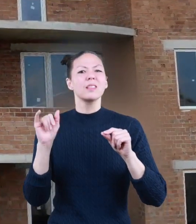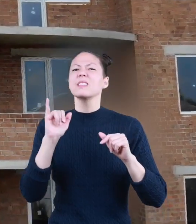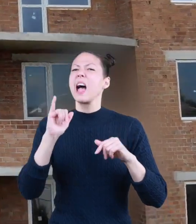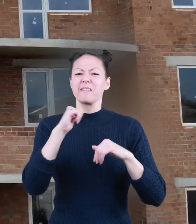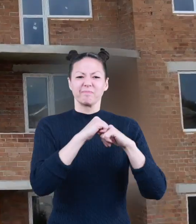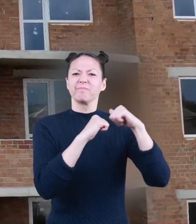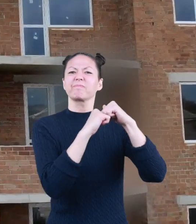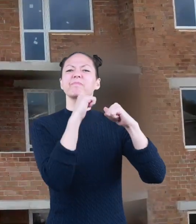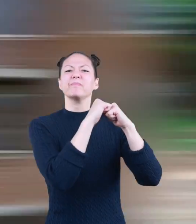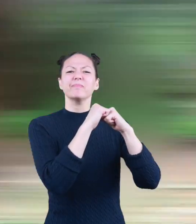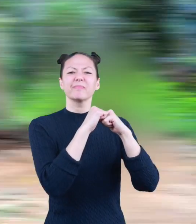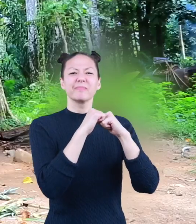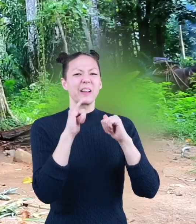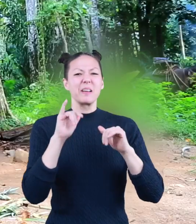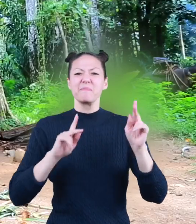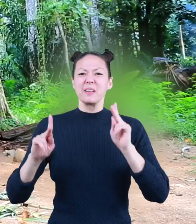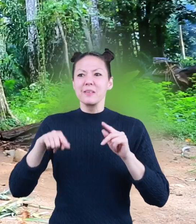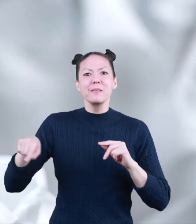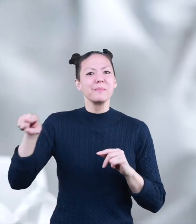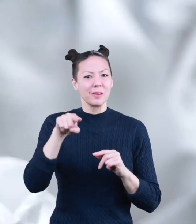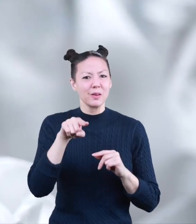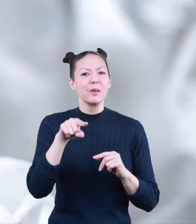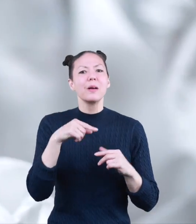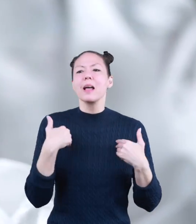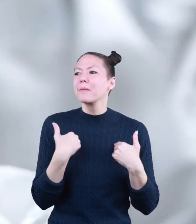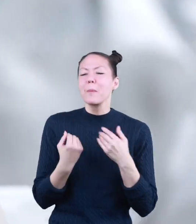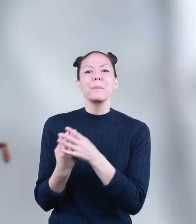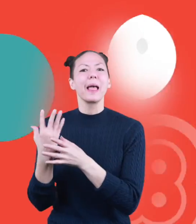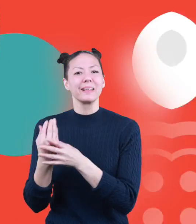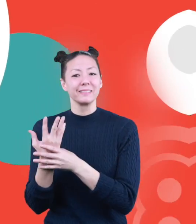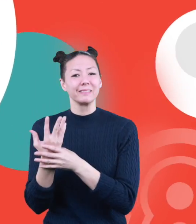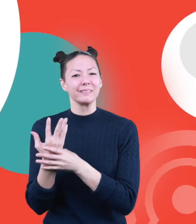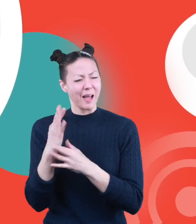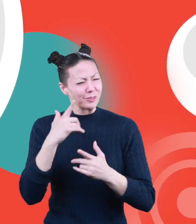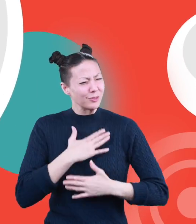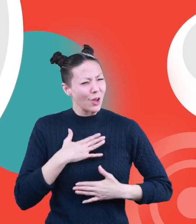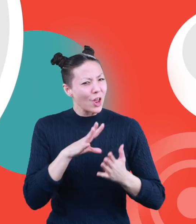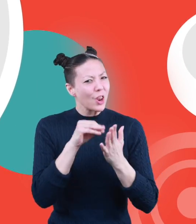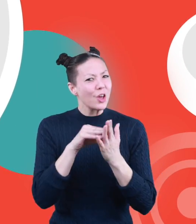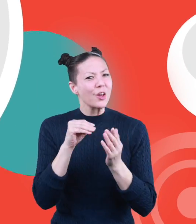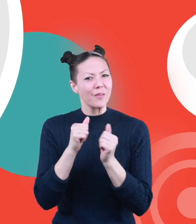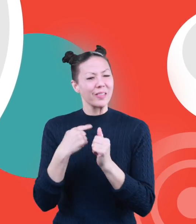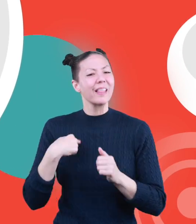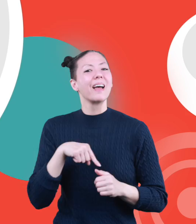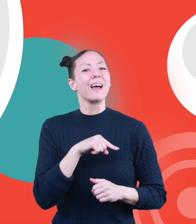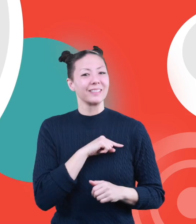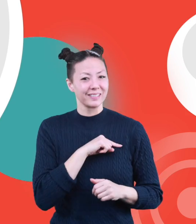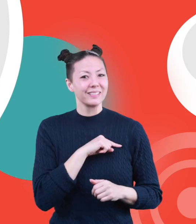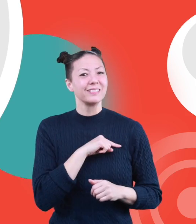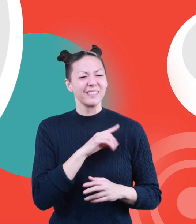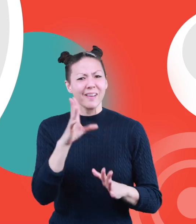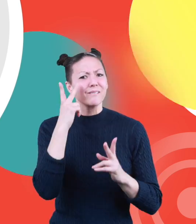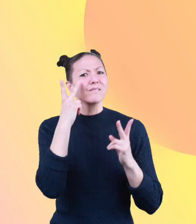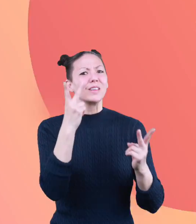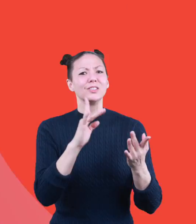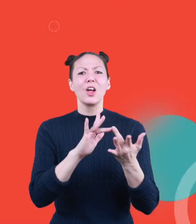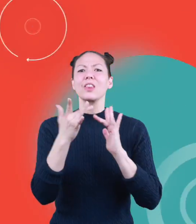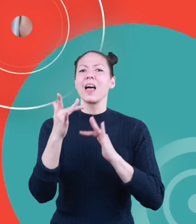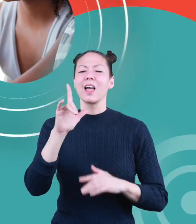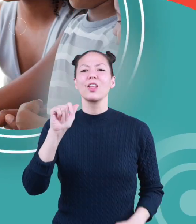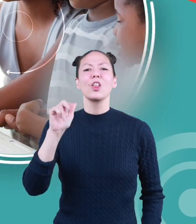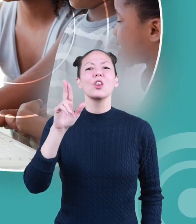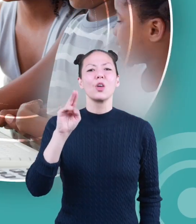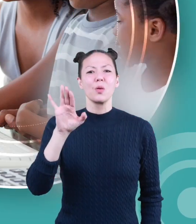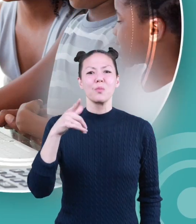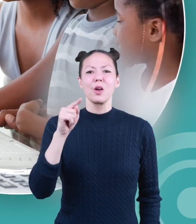cells are the building blocks of animals and plants. Hope you had fun learning with us. Visit us at